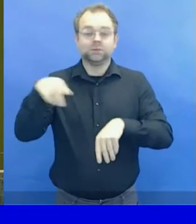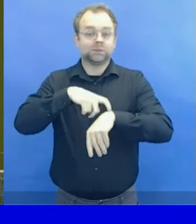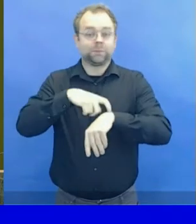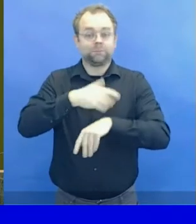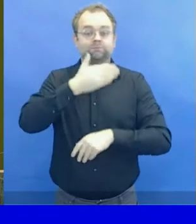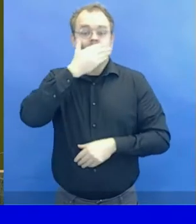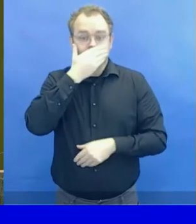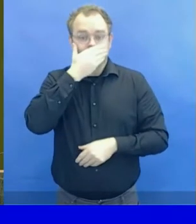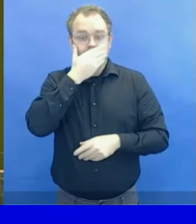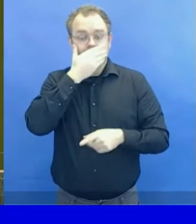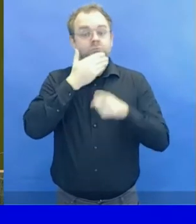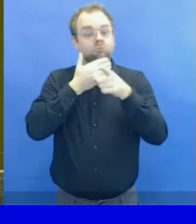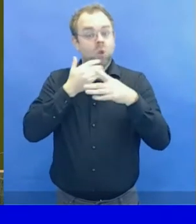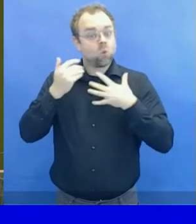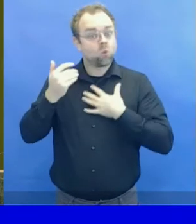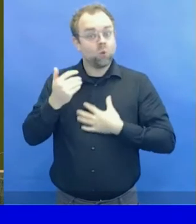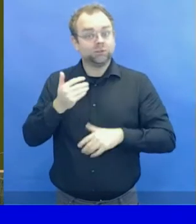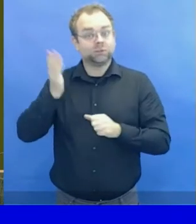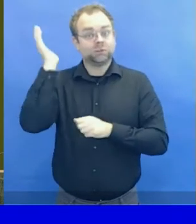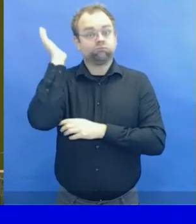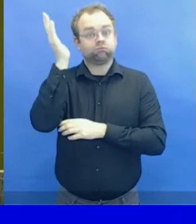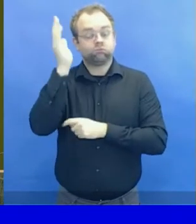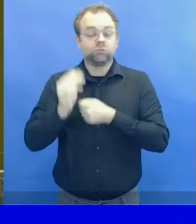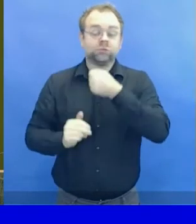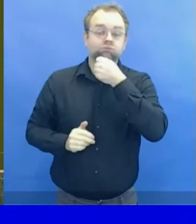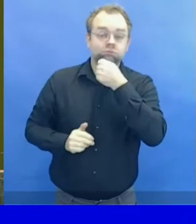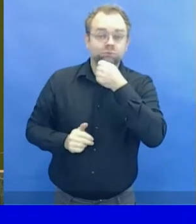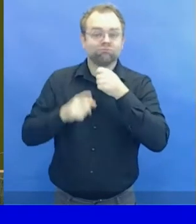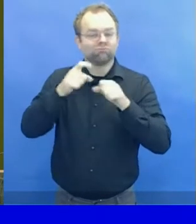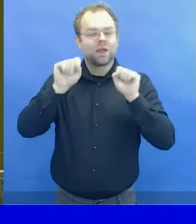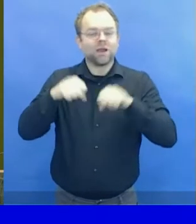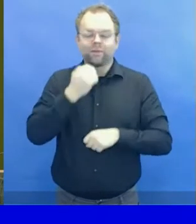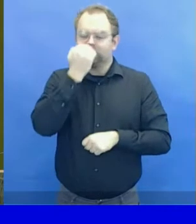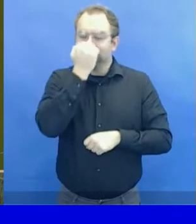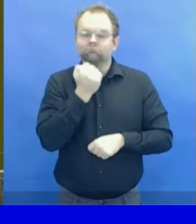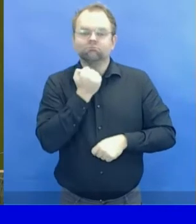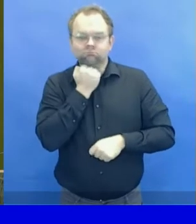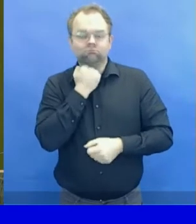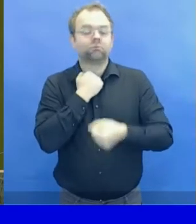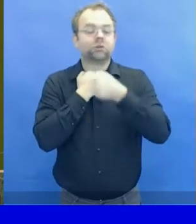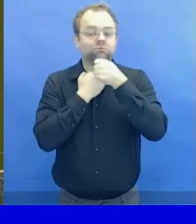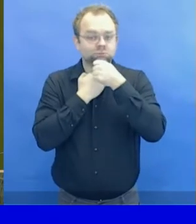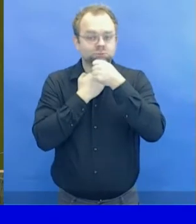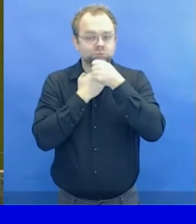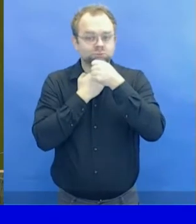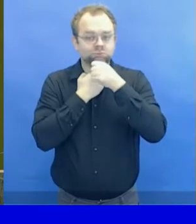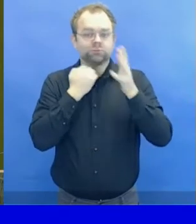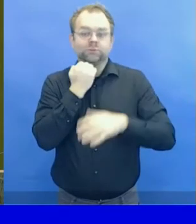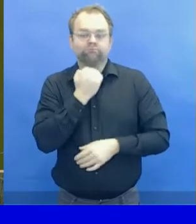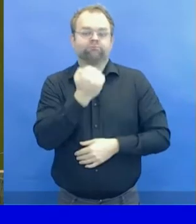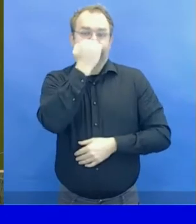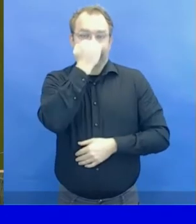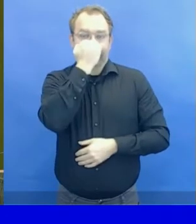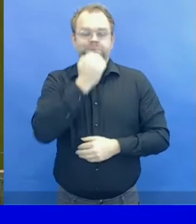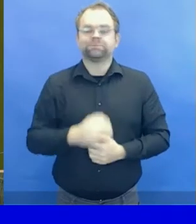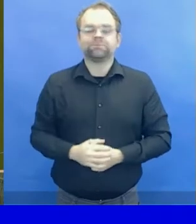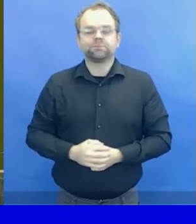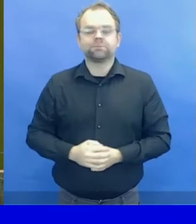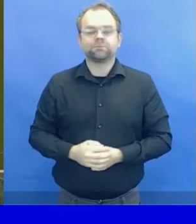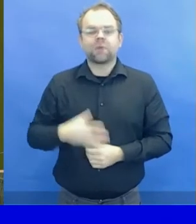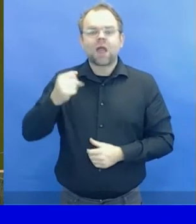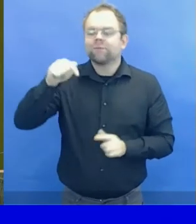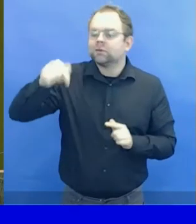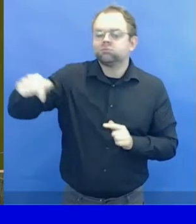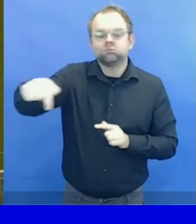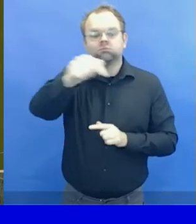Use the hand sanitizer provided at stations throughout the room and, most importantly, do not attend